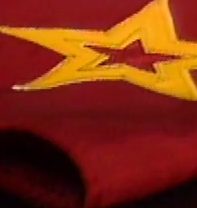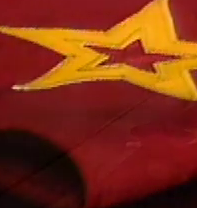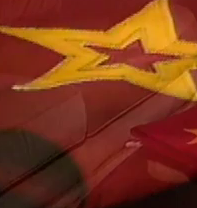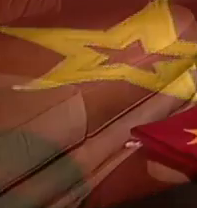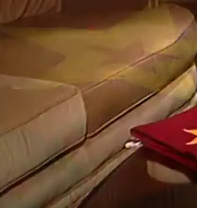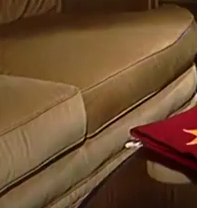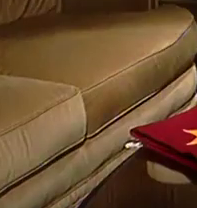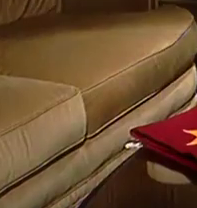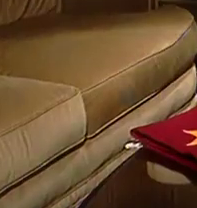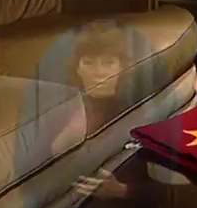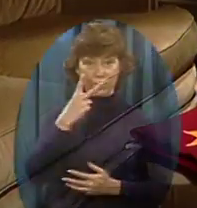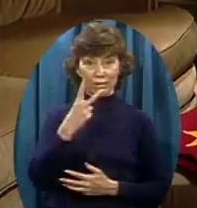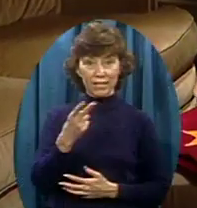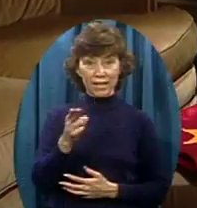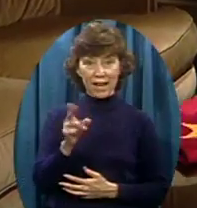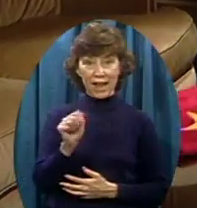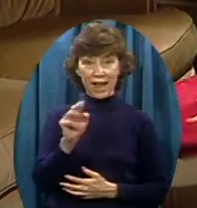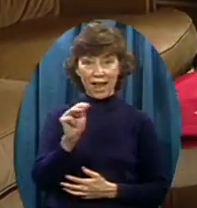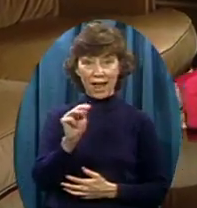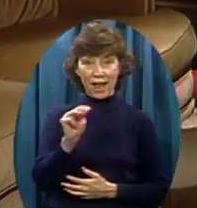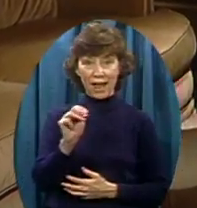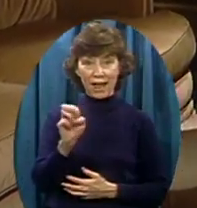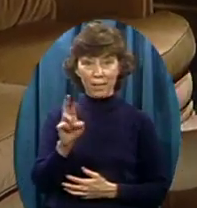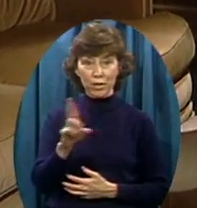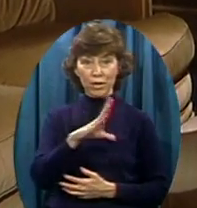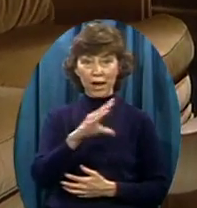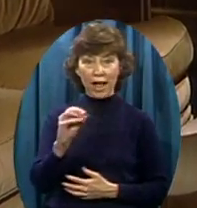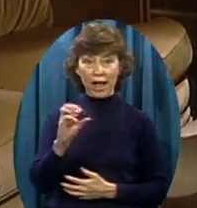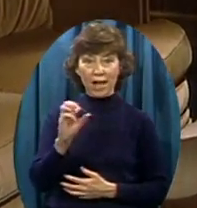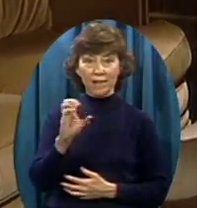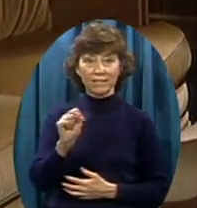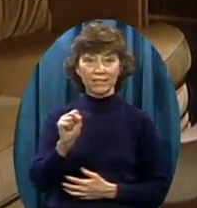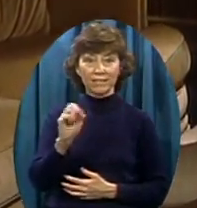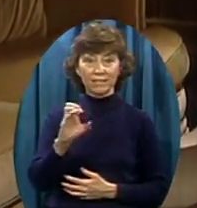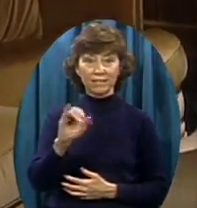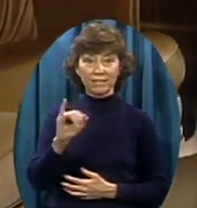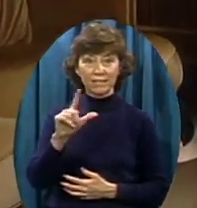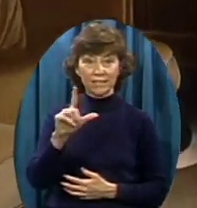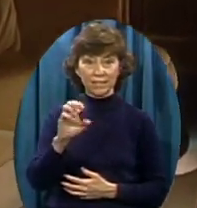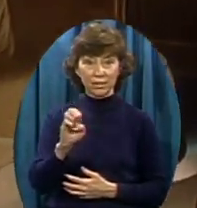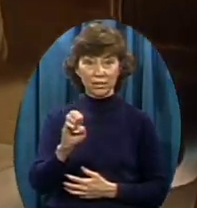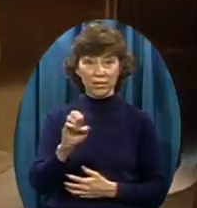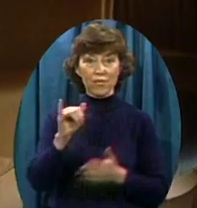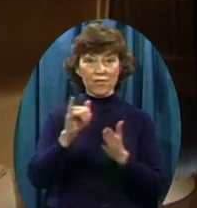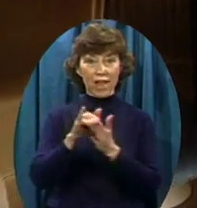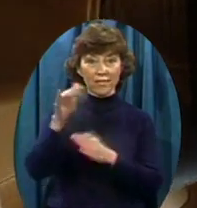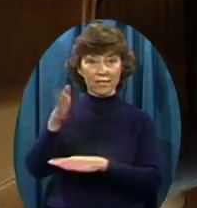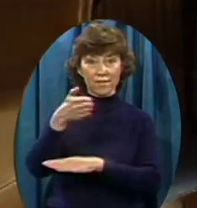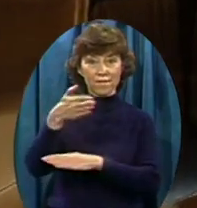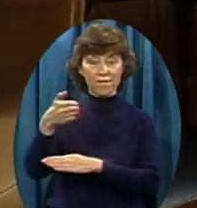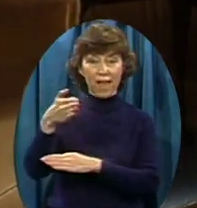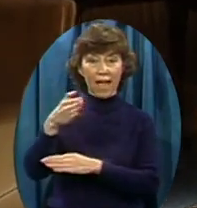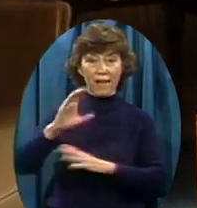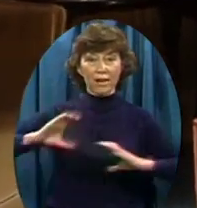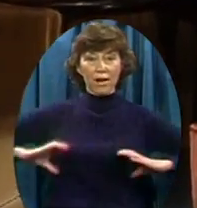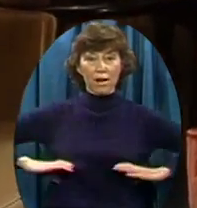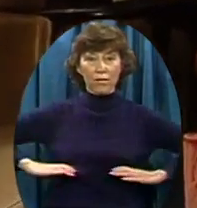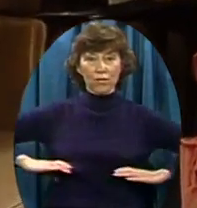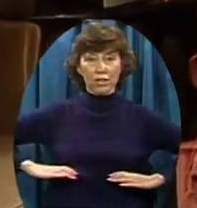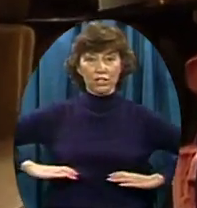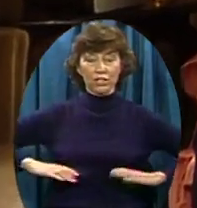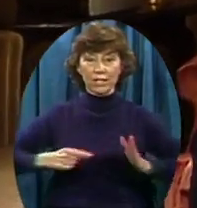The hammer and the sickle, the flag of the Soviet Union, a flag that symbolizes